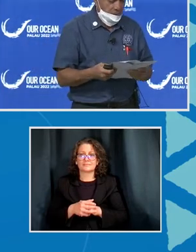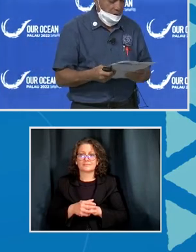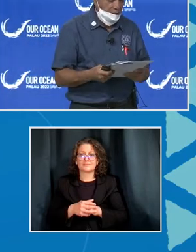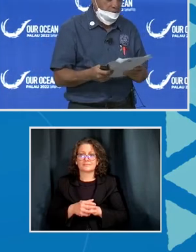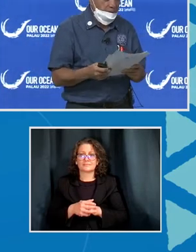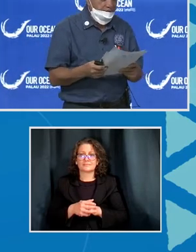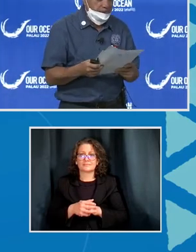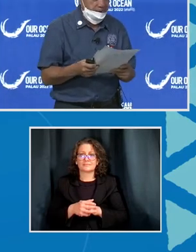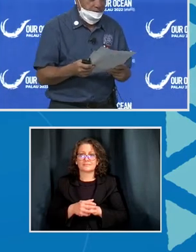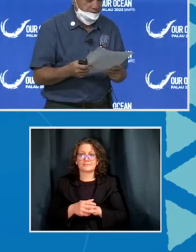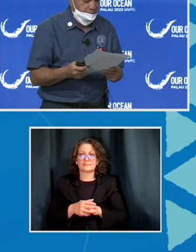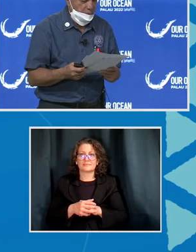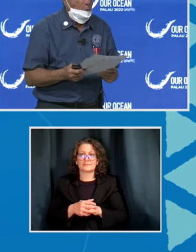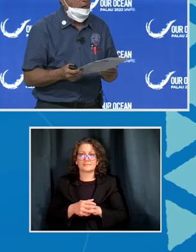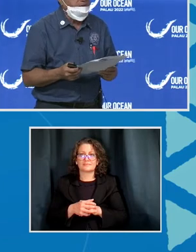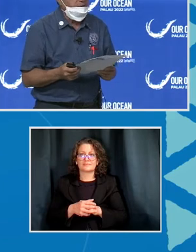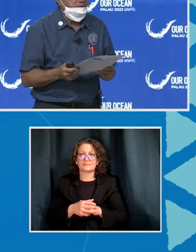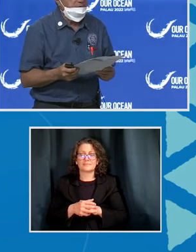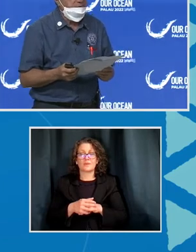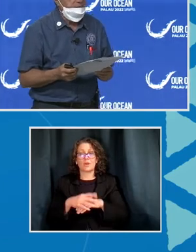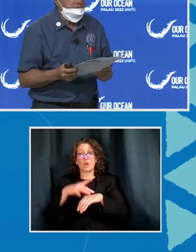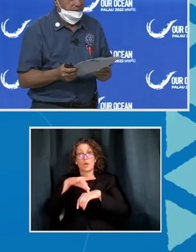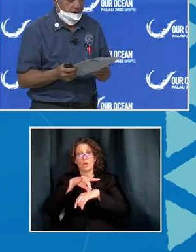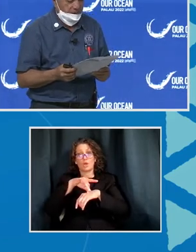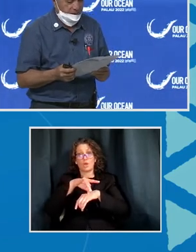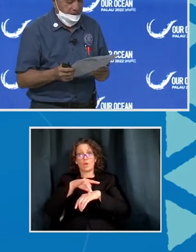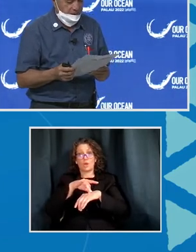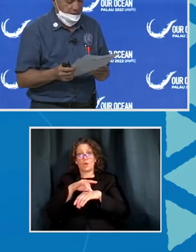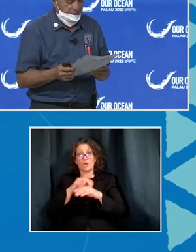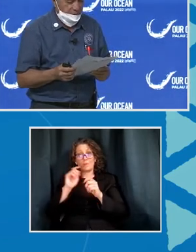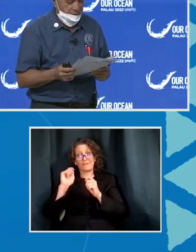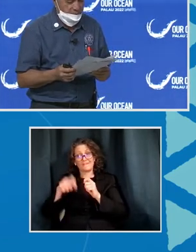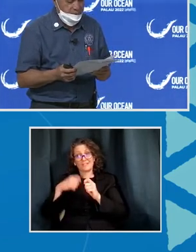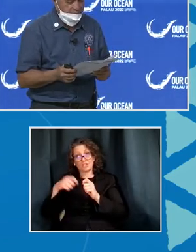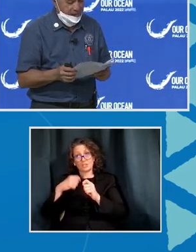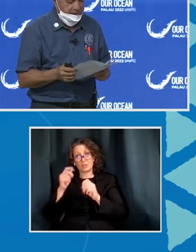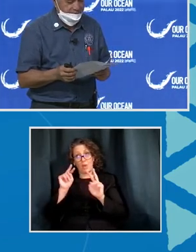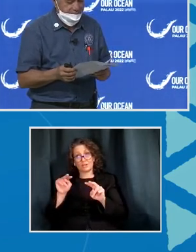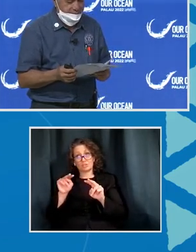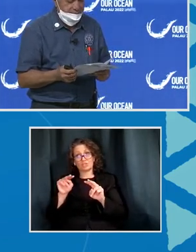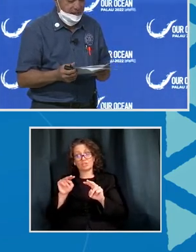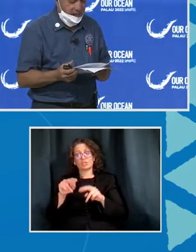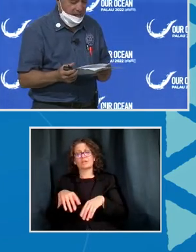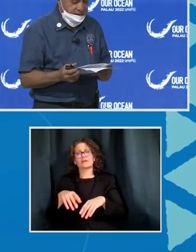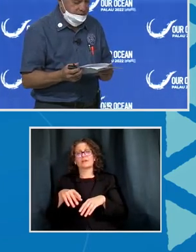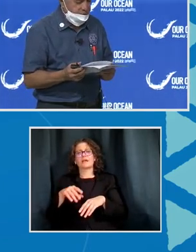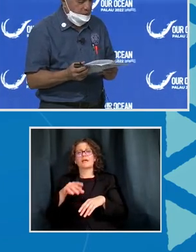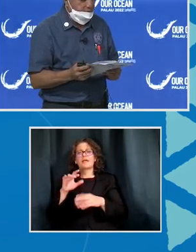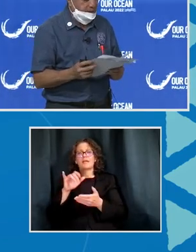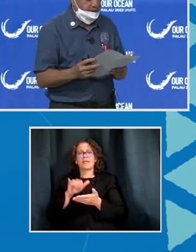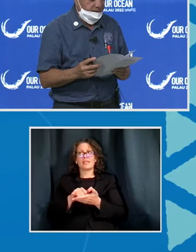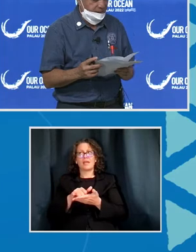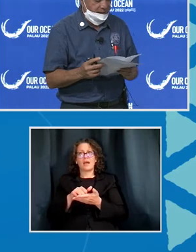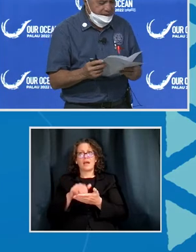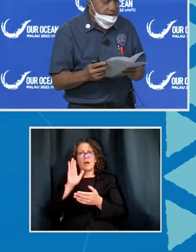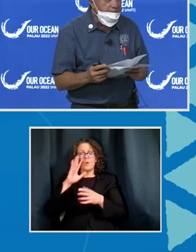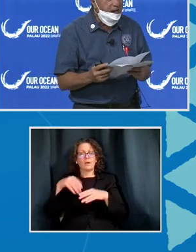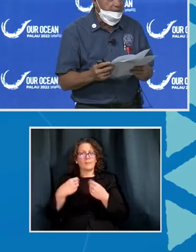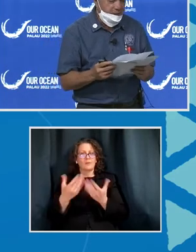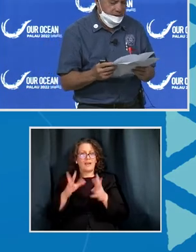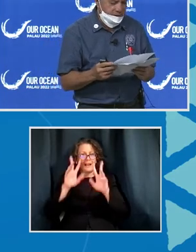Global fishing watch will provide analysis to help us